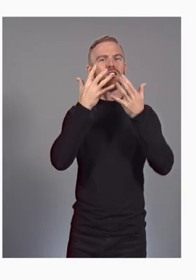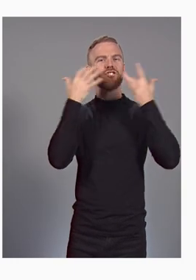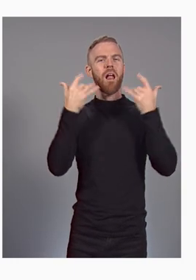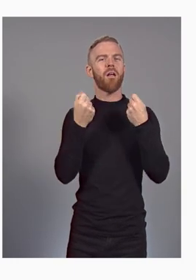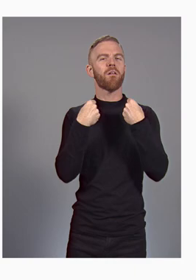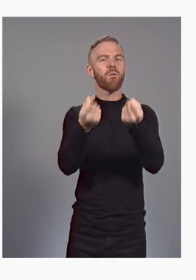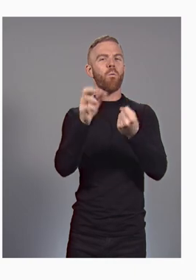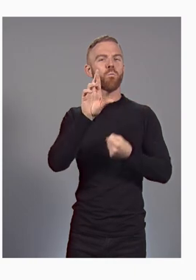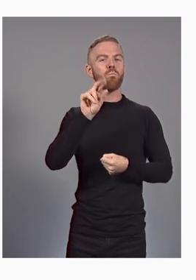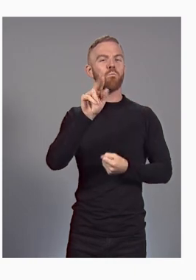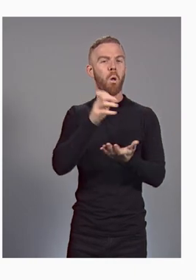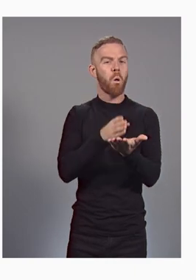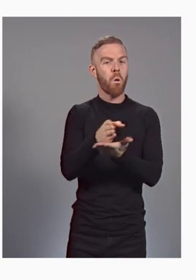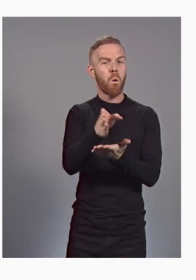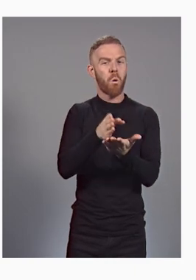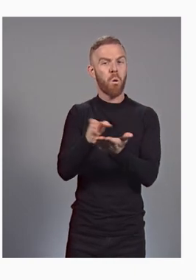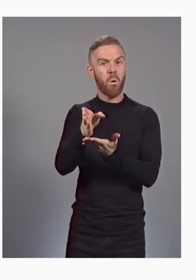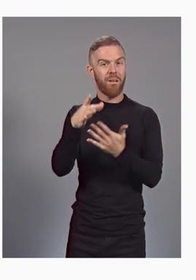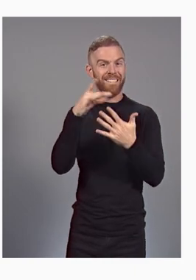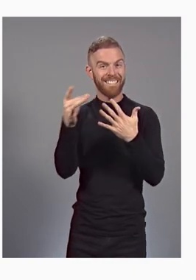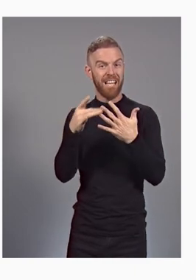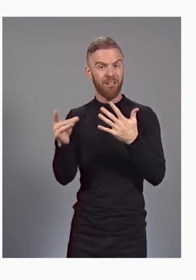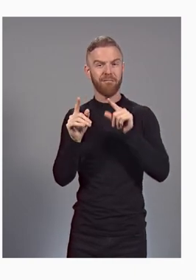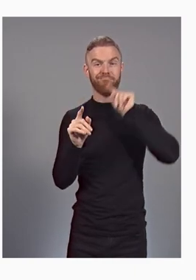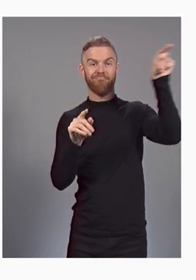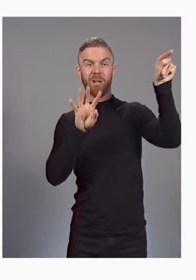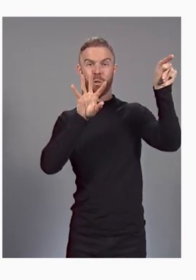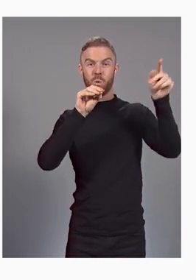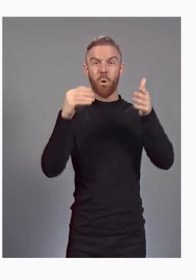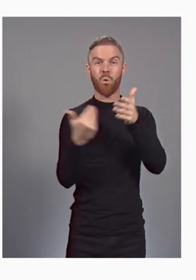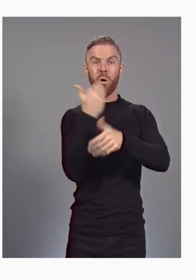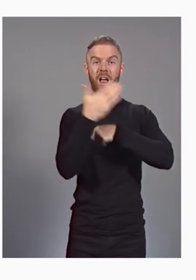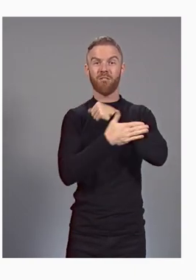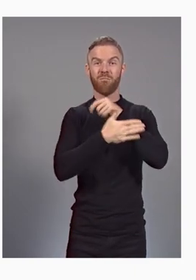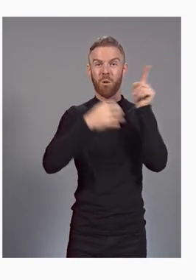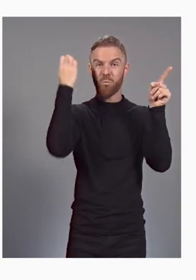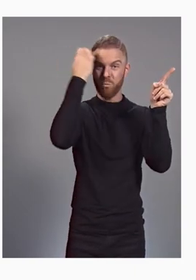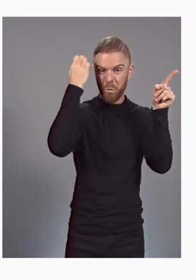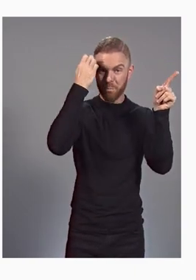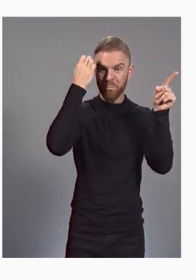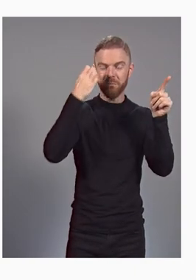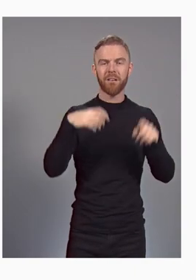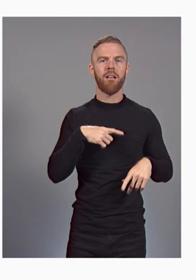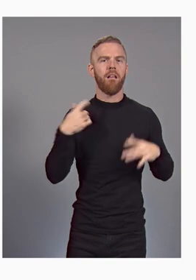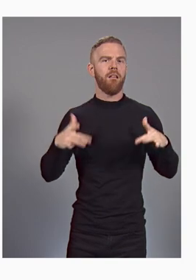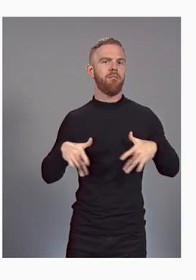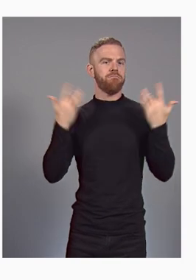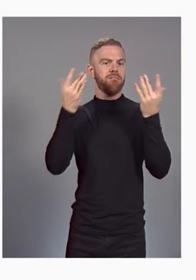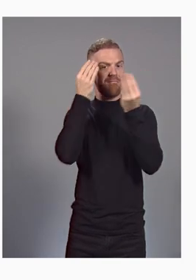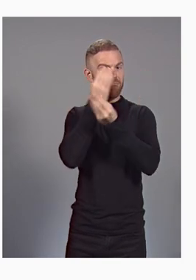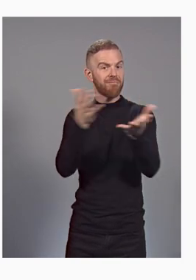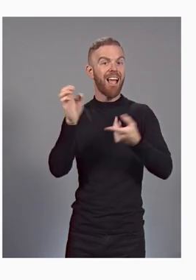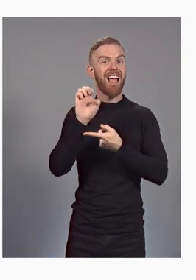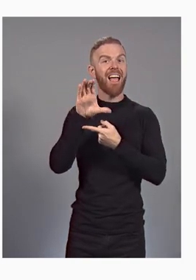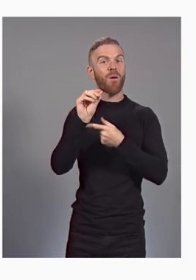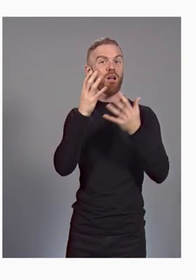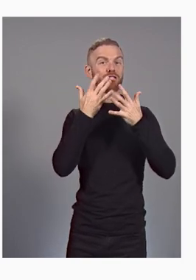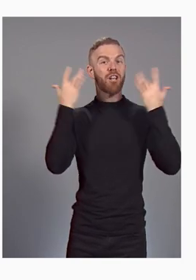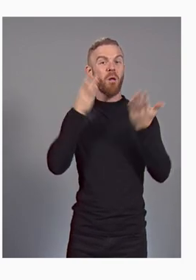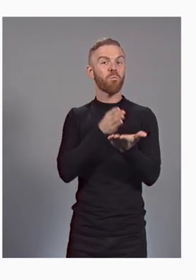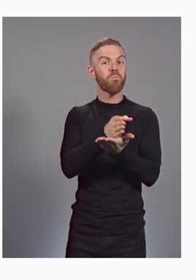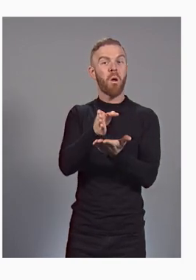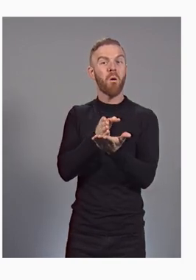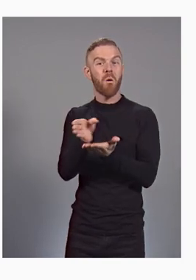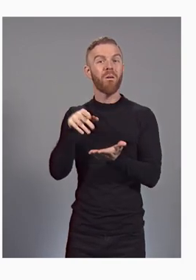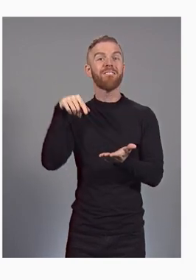to 40 new countries in Europe. I'm pleased to share that eco-friendly routing is coming soon